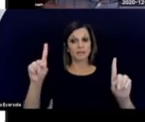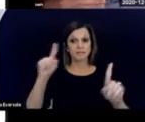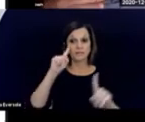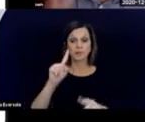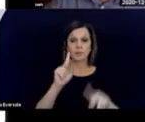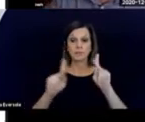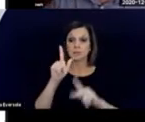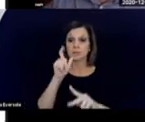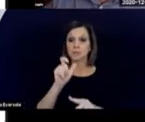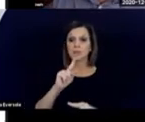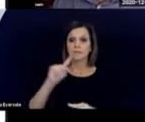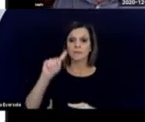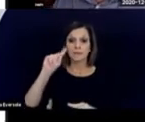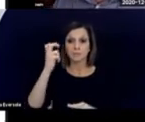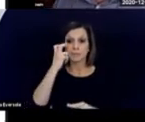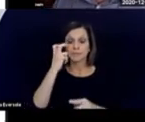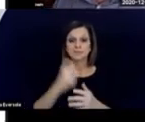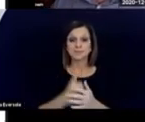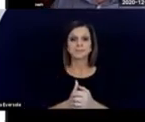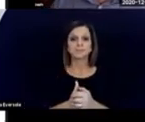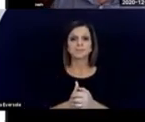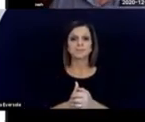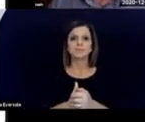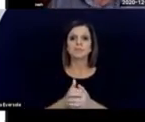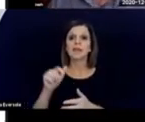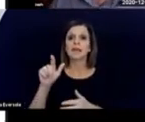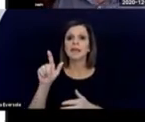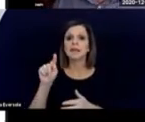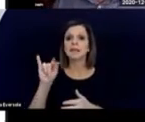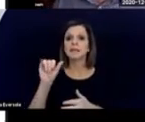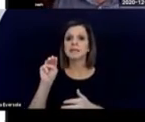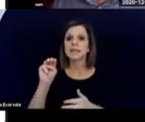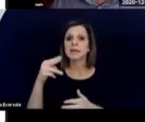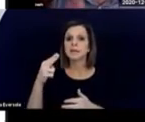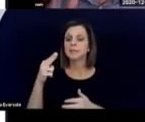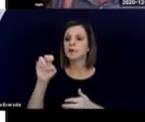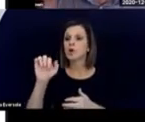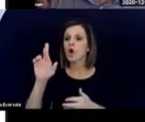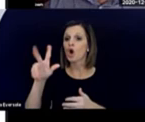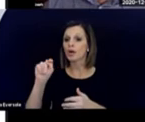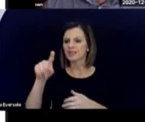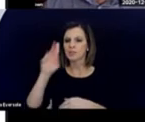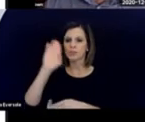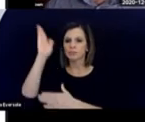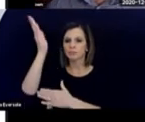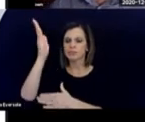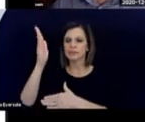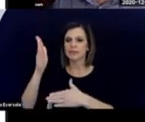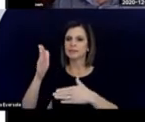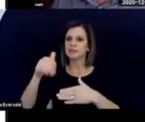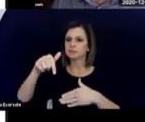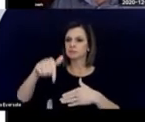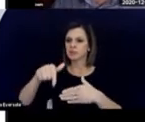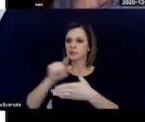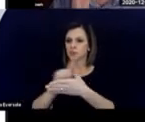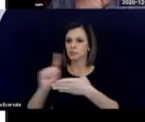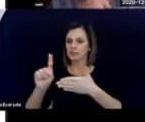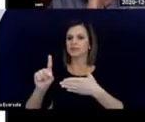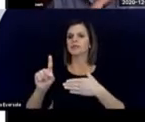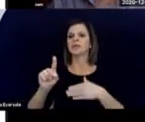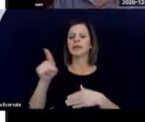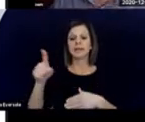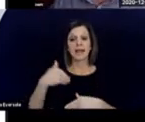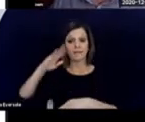who's presenting to you at the end of the week. He has a son who's deaf-blind, who's now an adult.